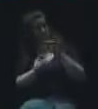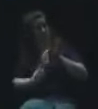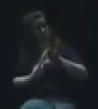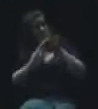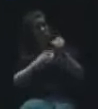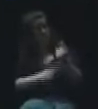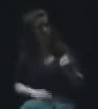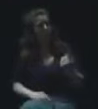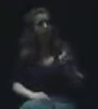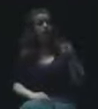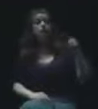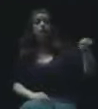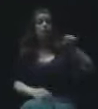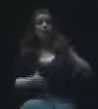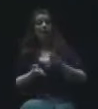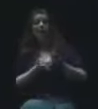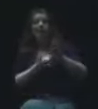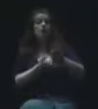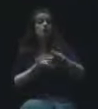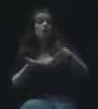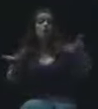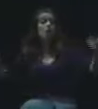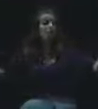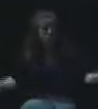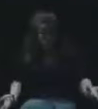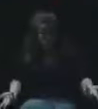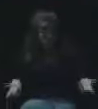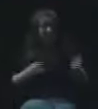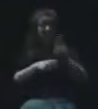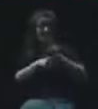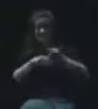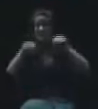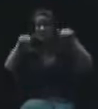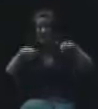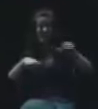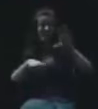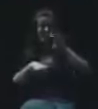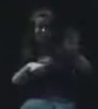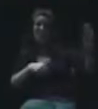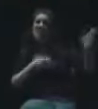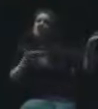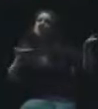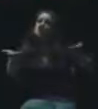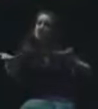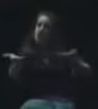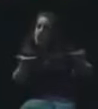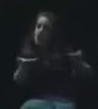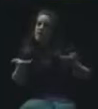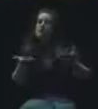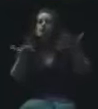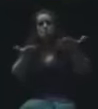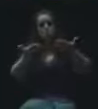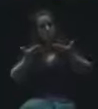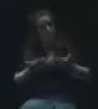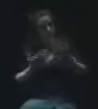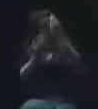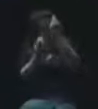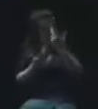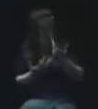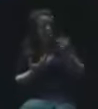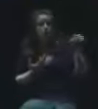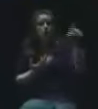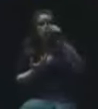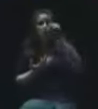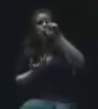So what they donated is the use of this company and this service to provide information to principals.